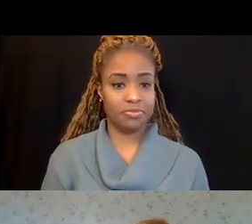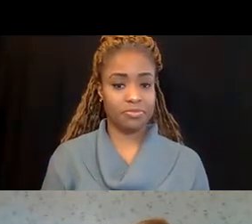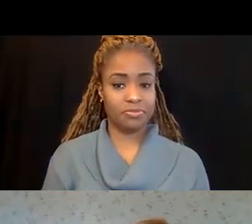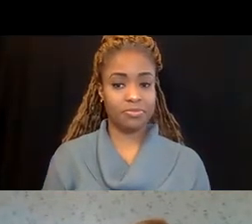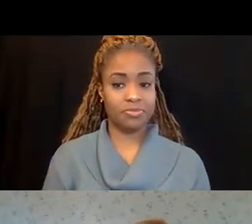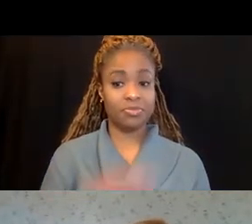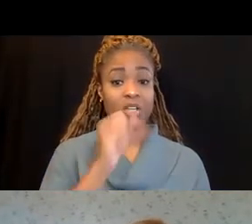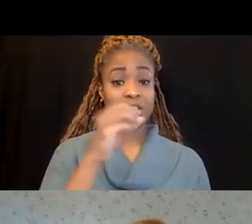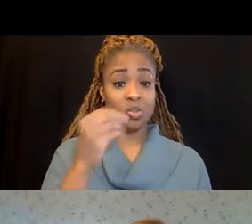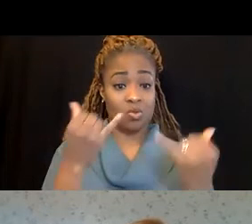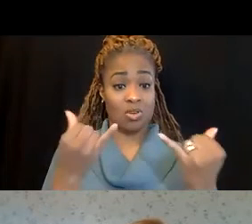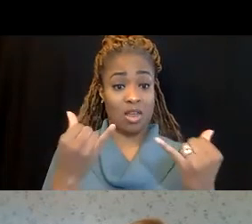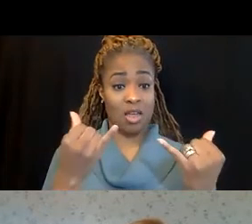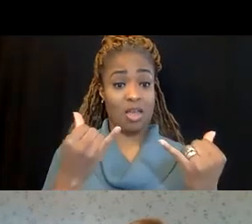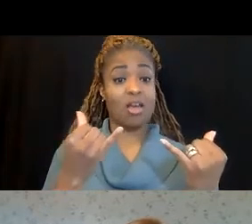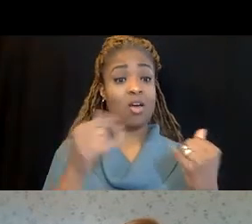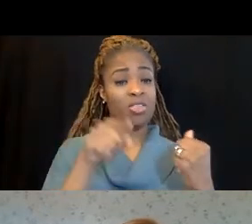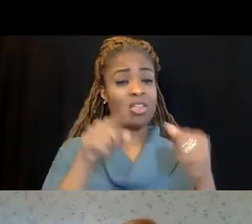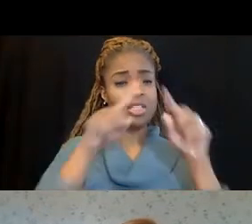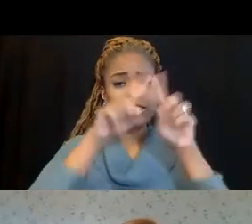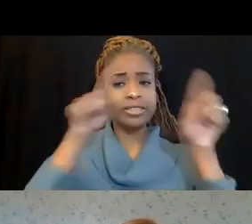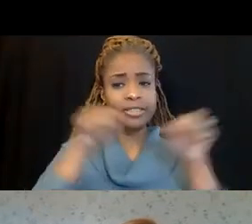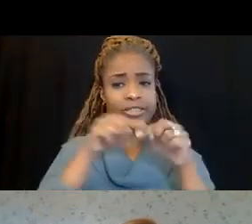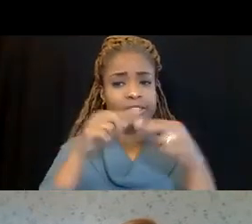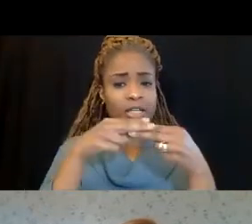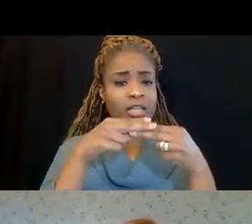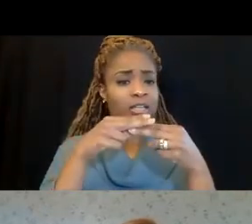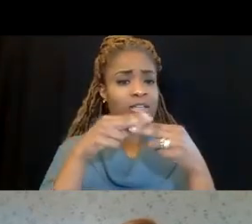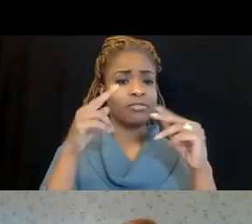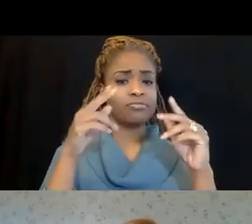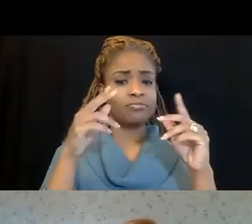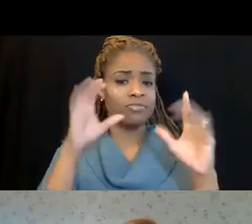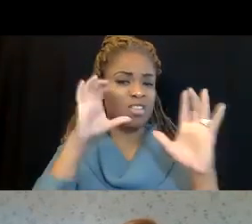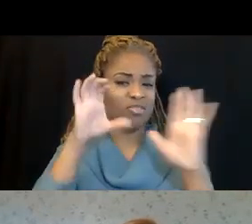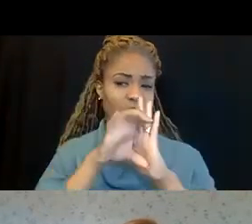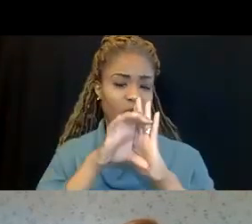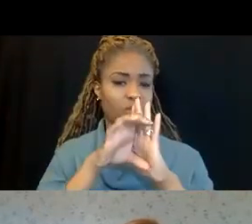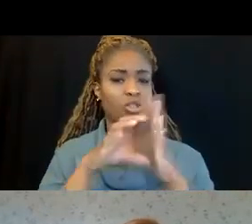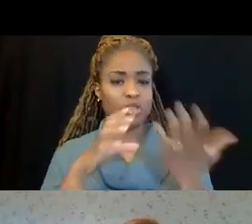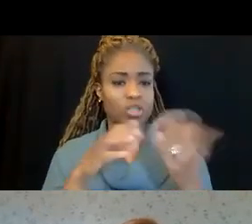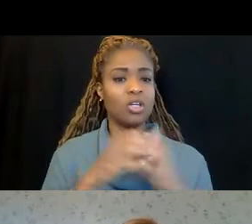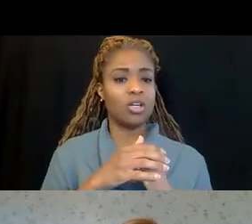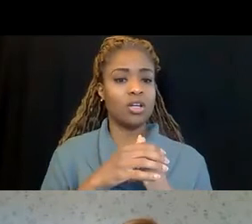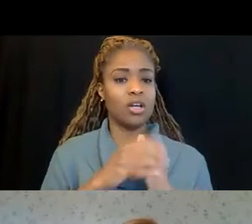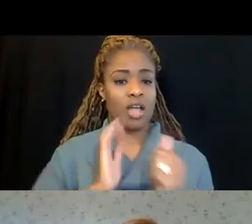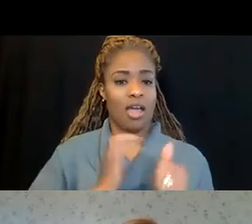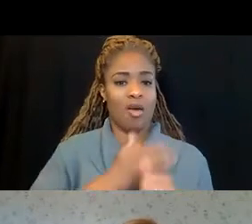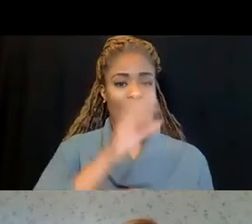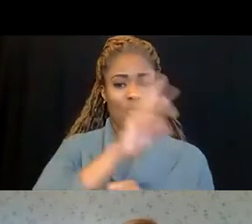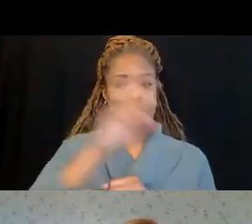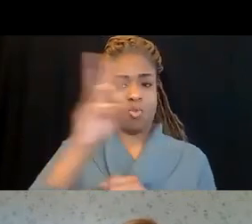Next So right now you're looking at a snapshot. It's a photo of our website.